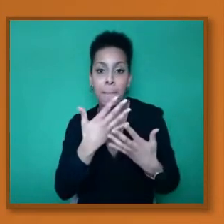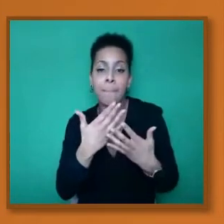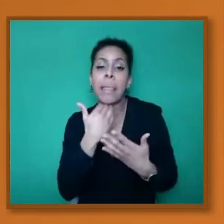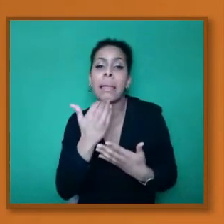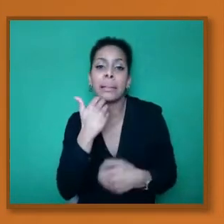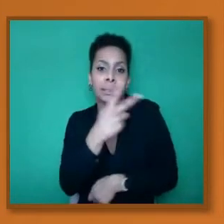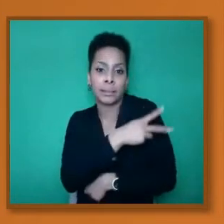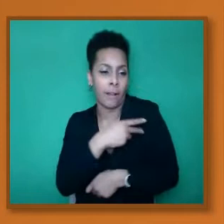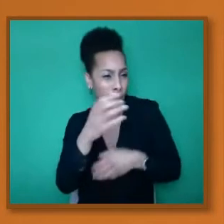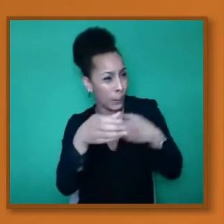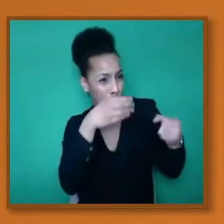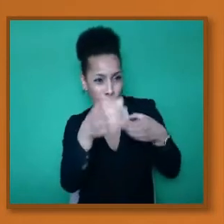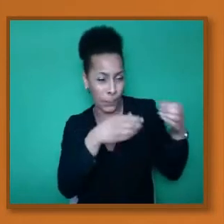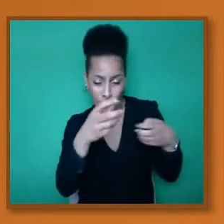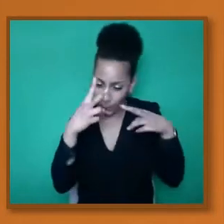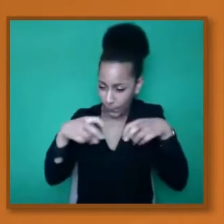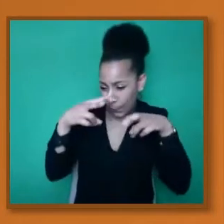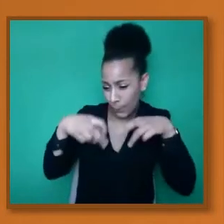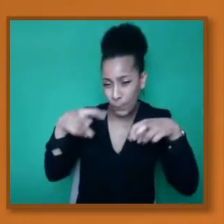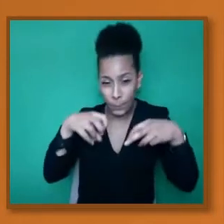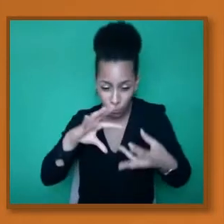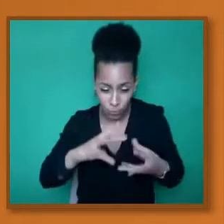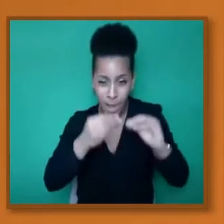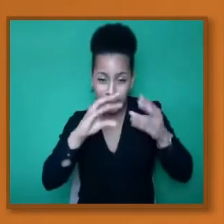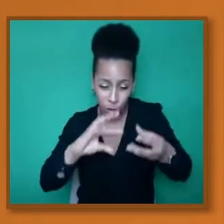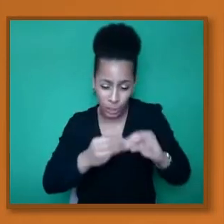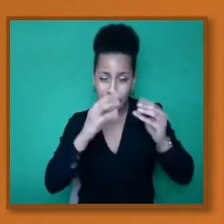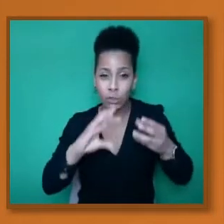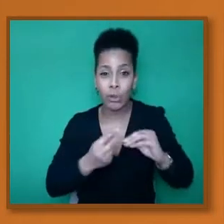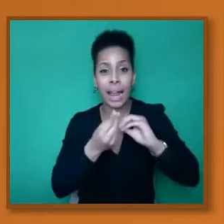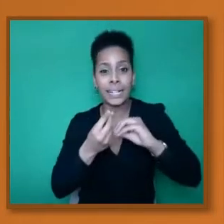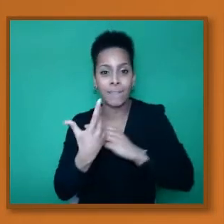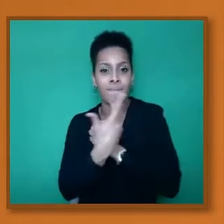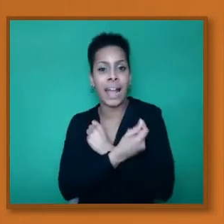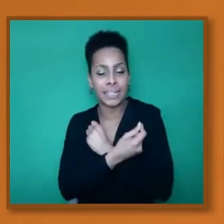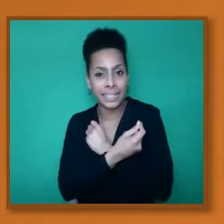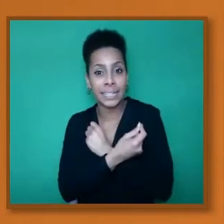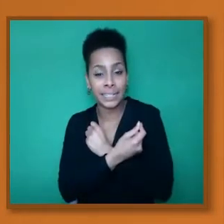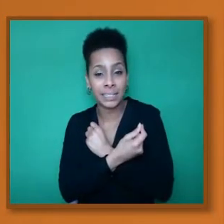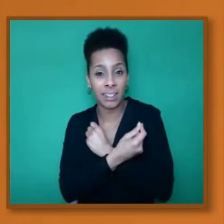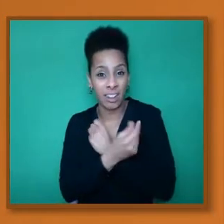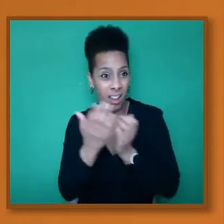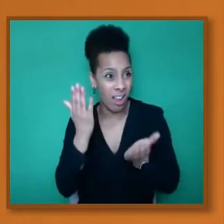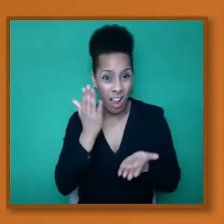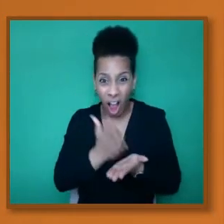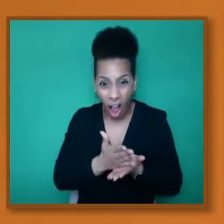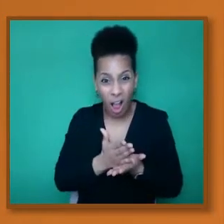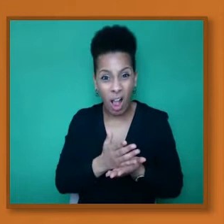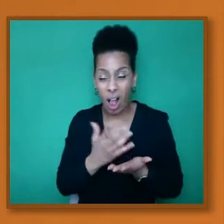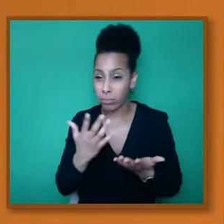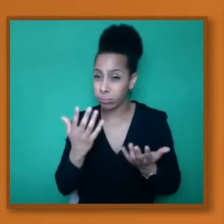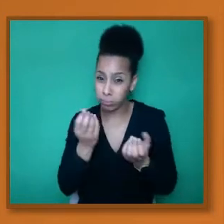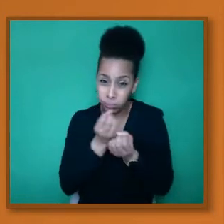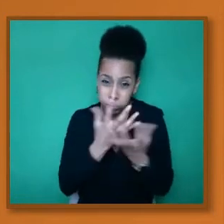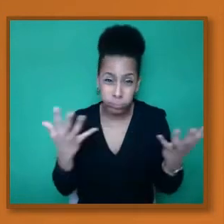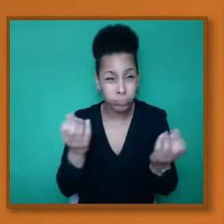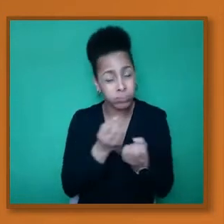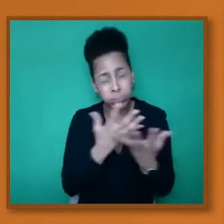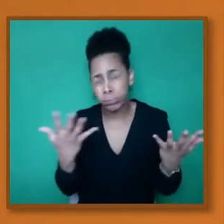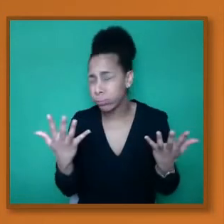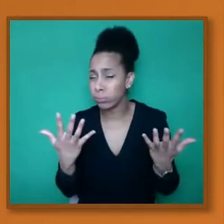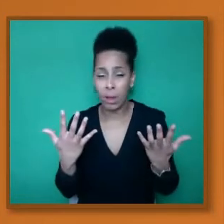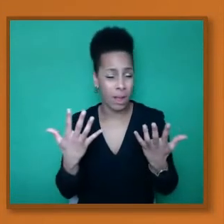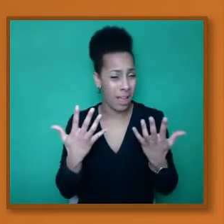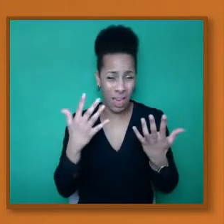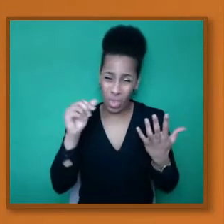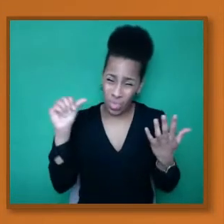to get the vaccine development. You had thousands, tens of thousands of keen volunteers who wanted